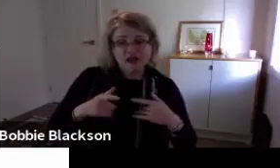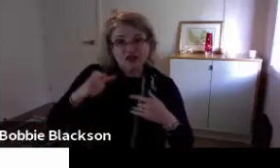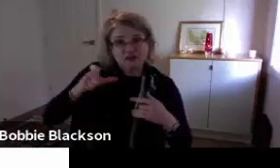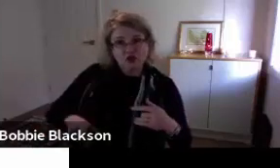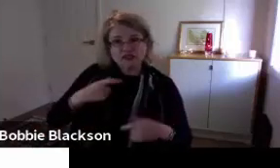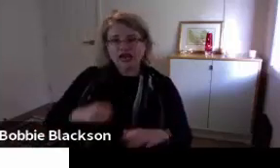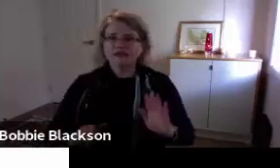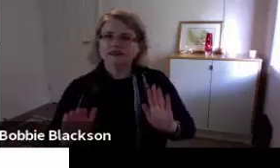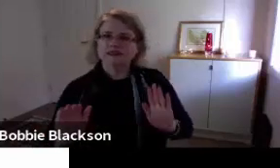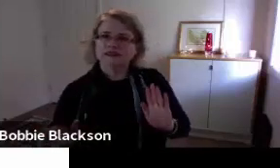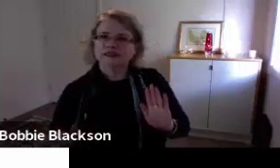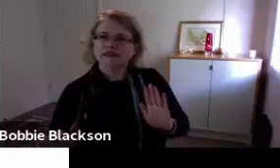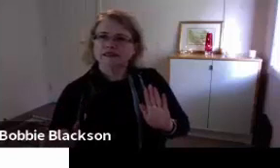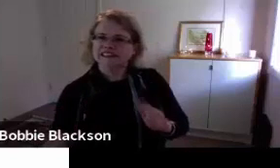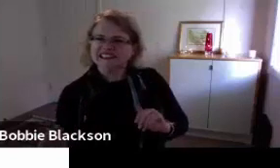comprehend the message.